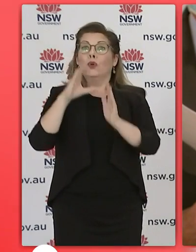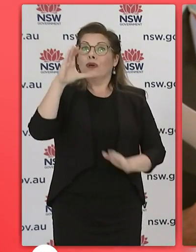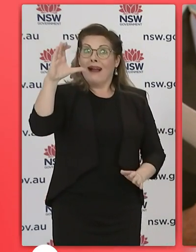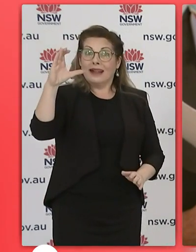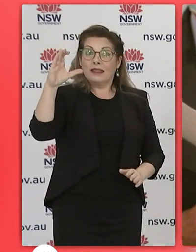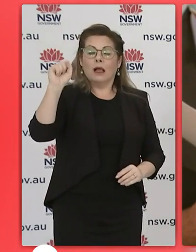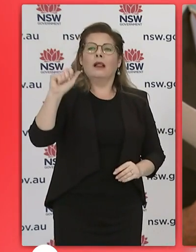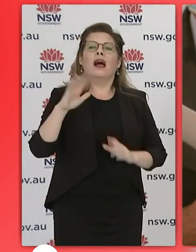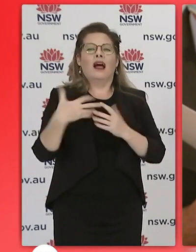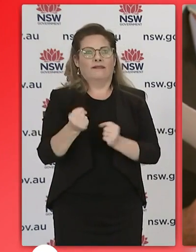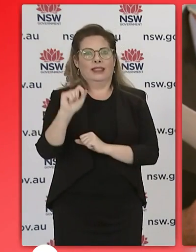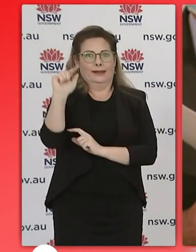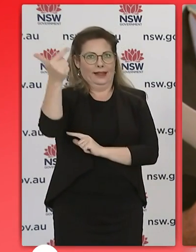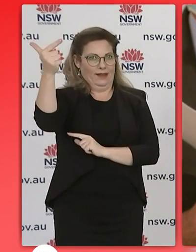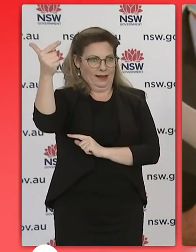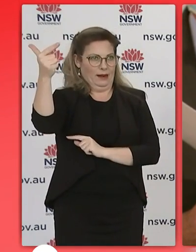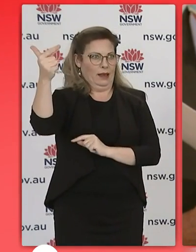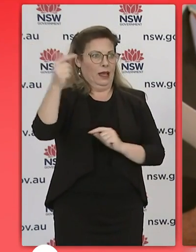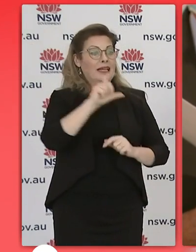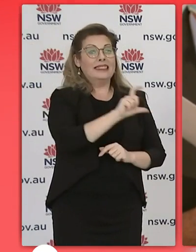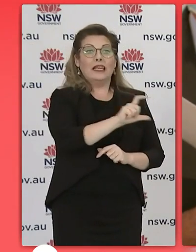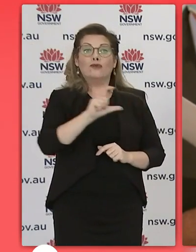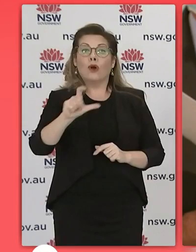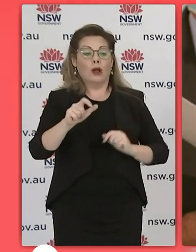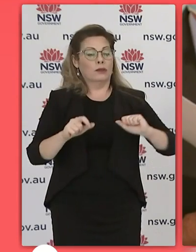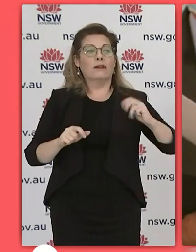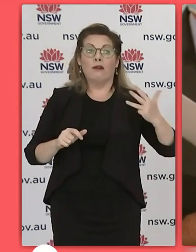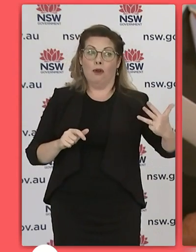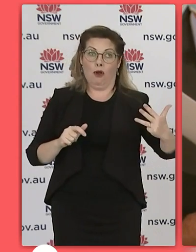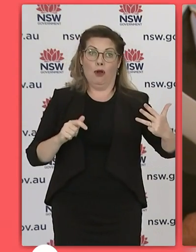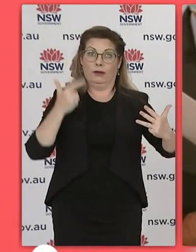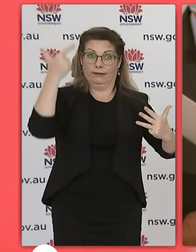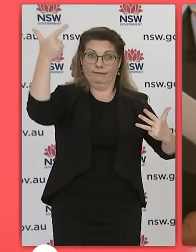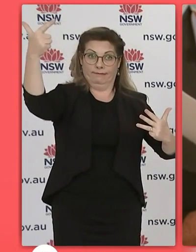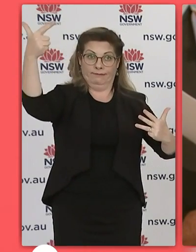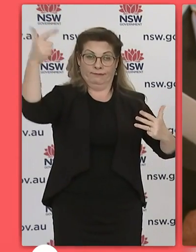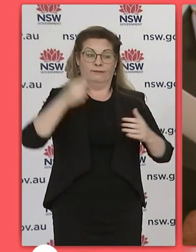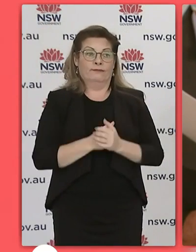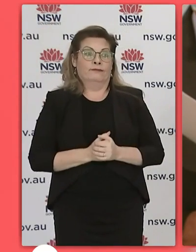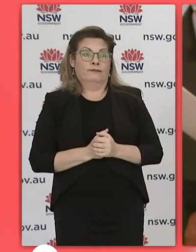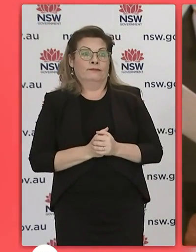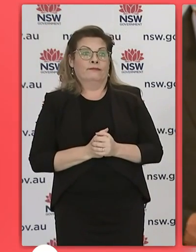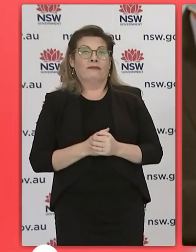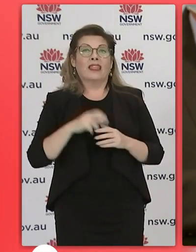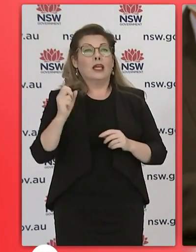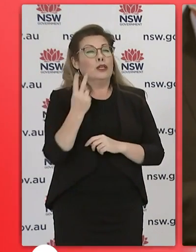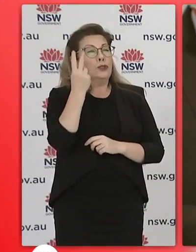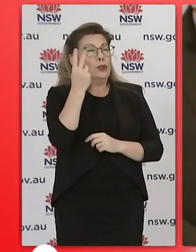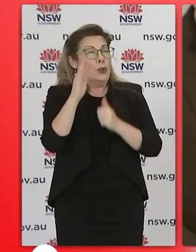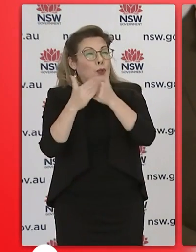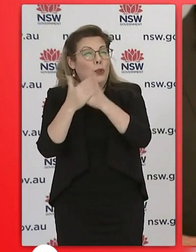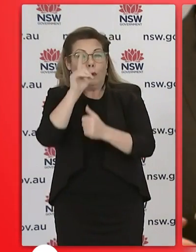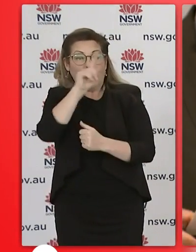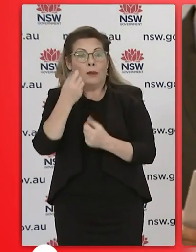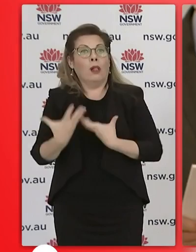coast and case numbers remain at nine of the two new cases in hunter one is a woman in her 60s is